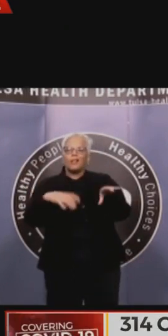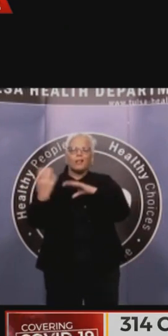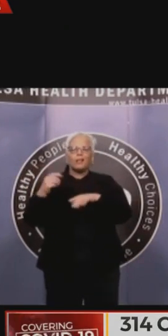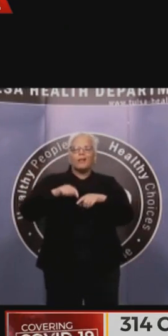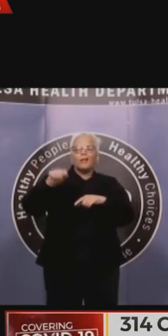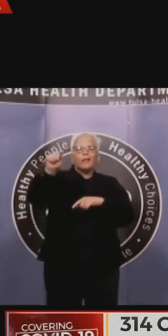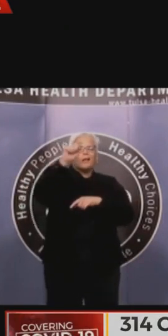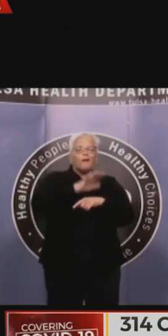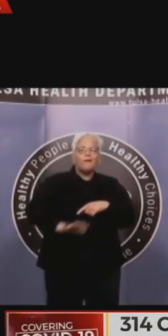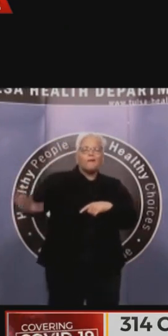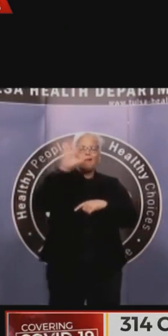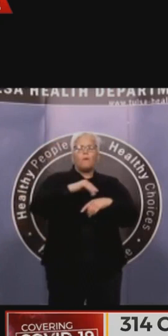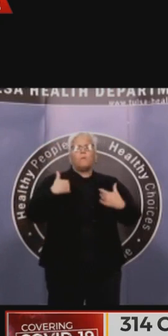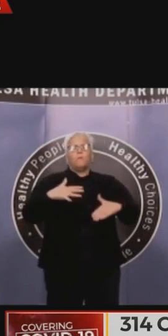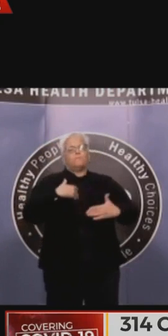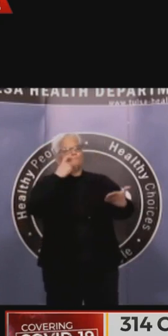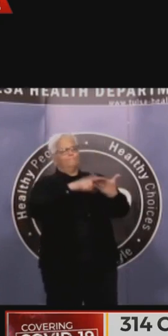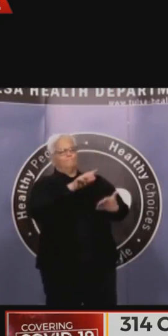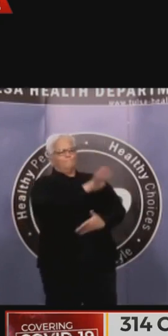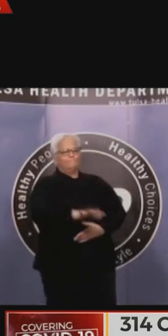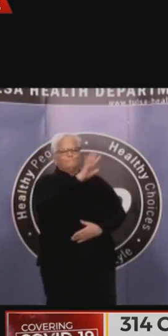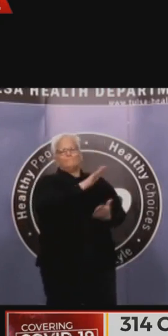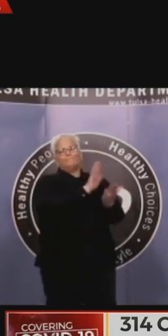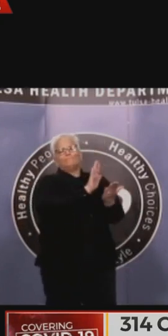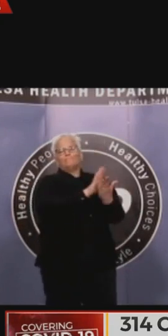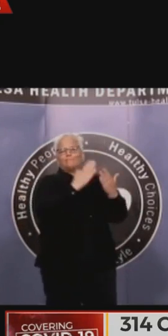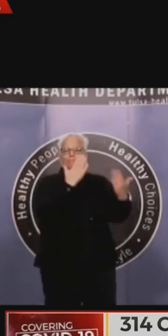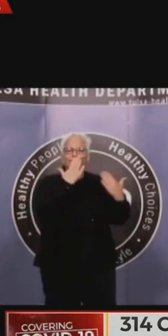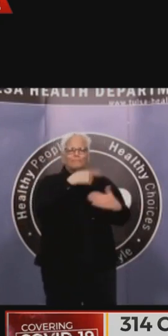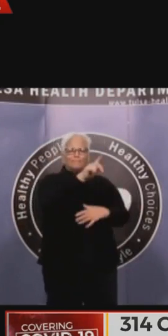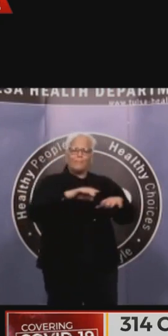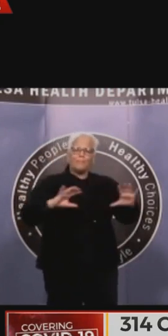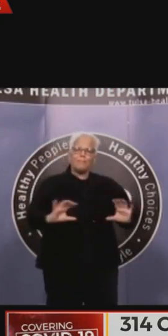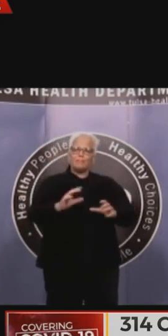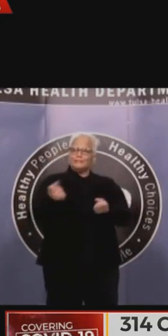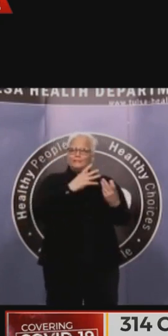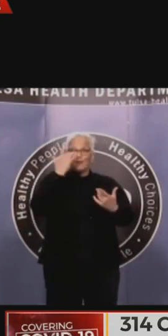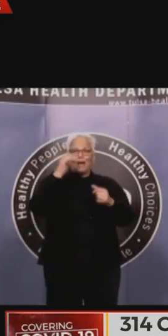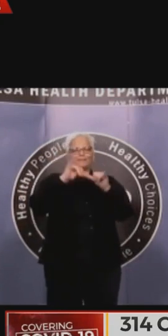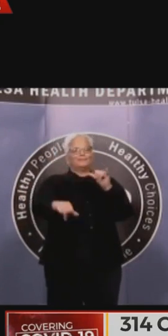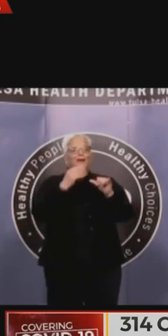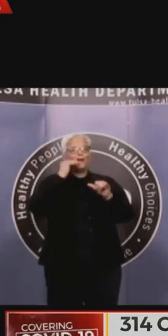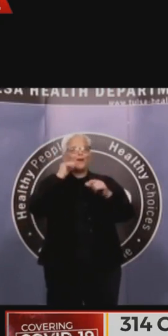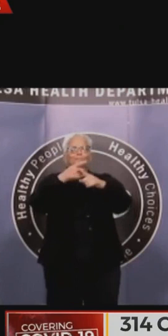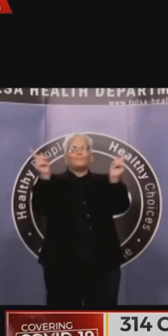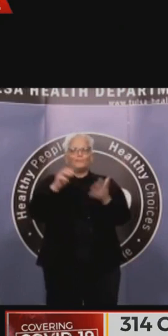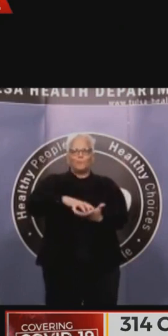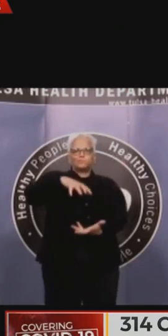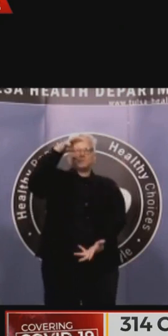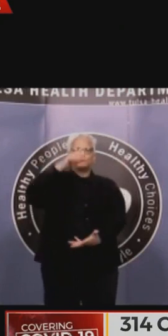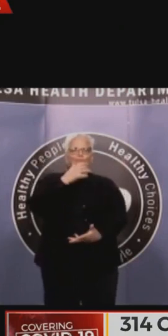tonnage is up 16%. And so our trash haulers, our recycling haulers,